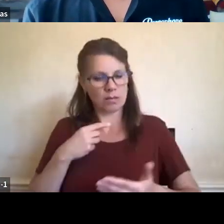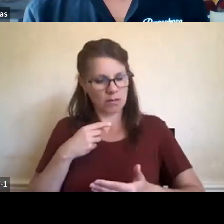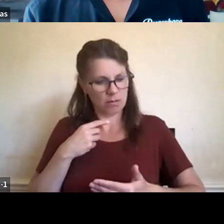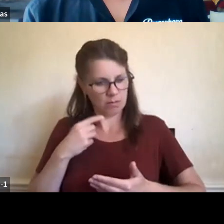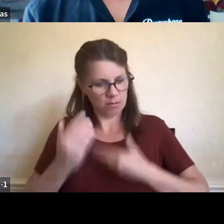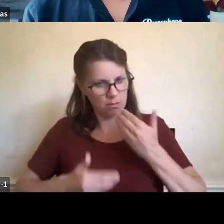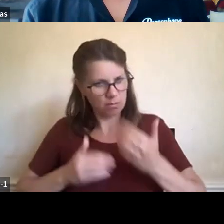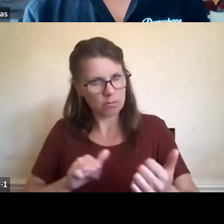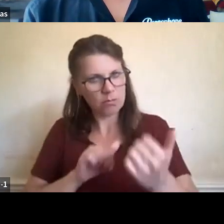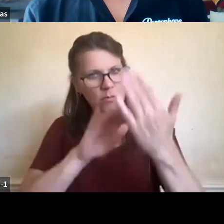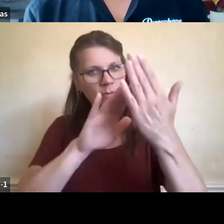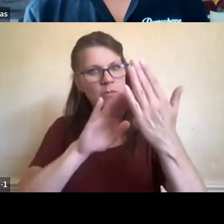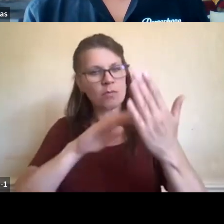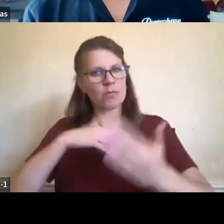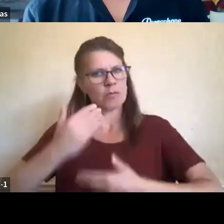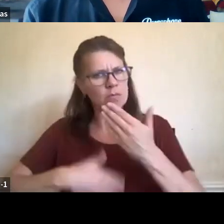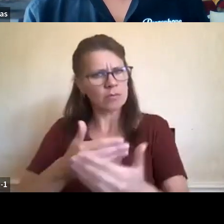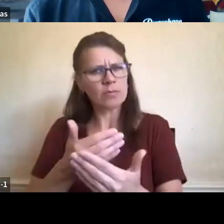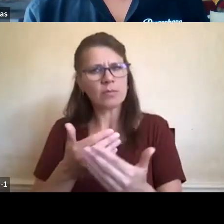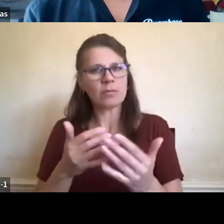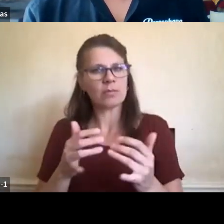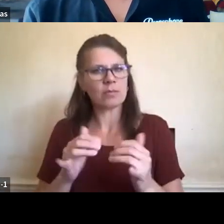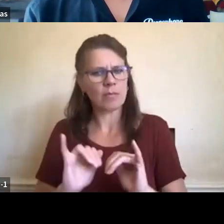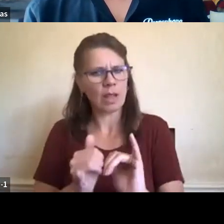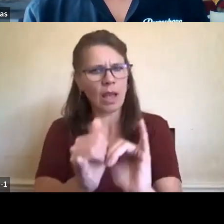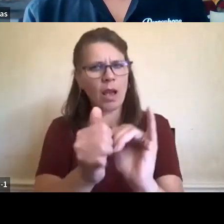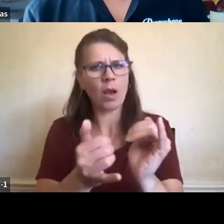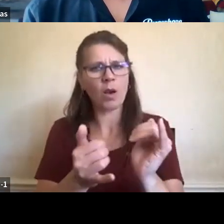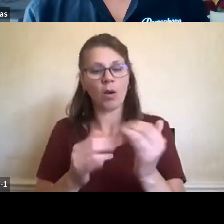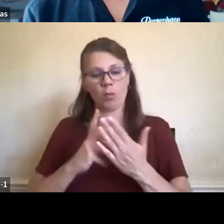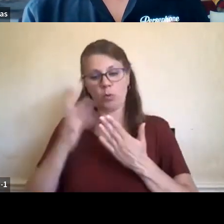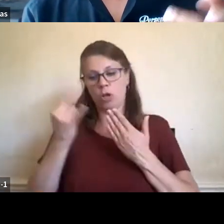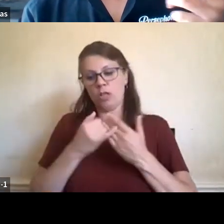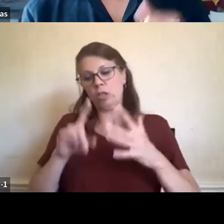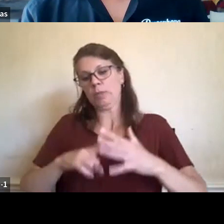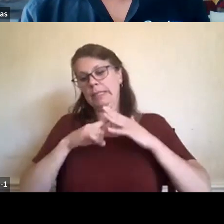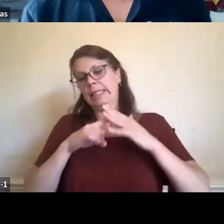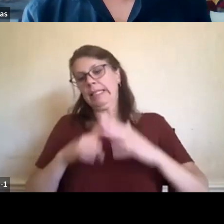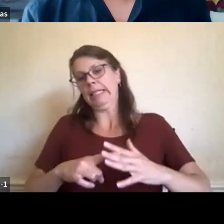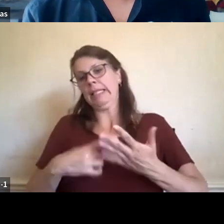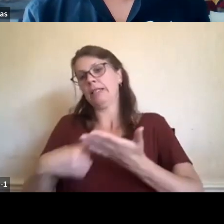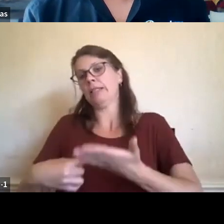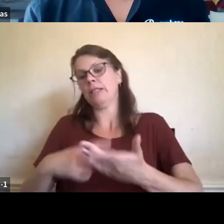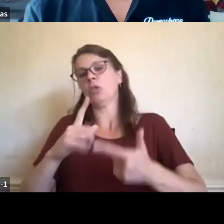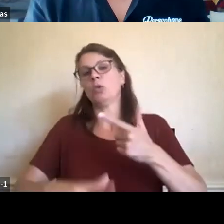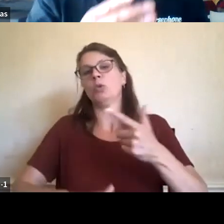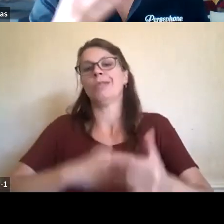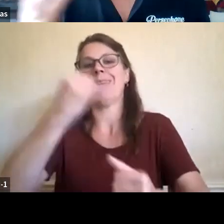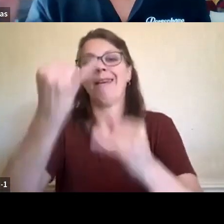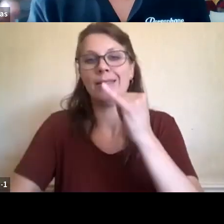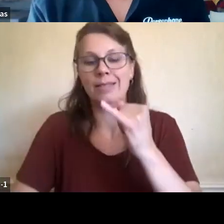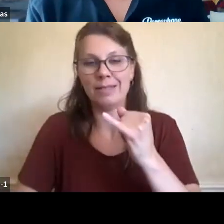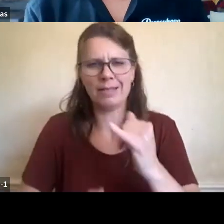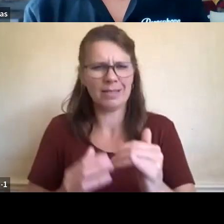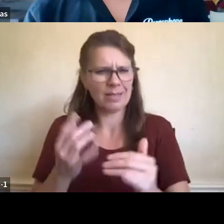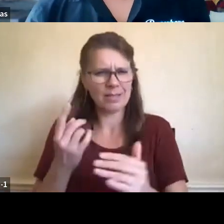appropriate process that we can best evaluate a project from beginning to end? And Ginger, you and I have, and I probably